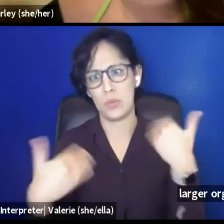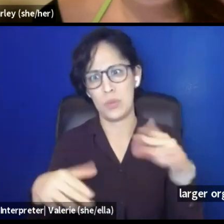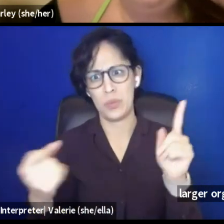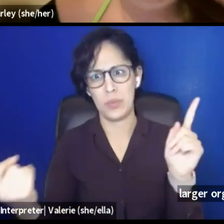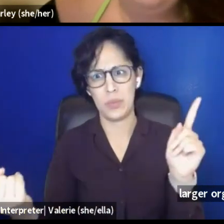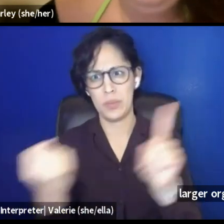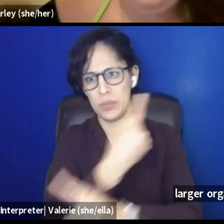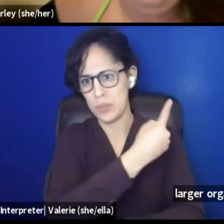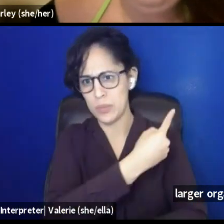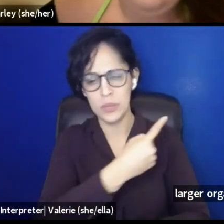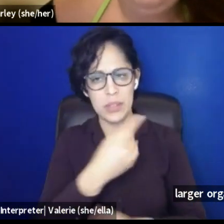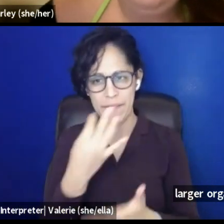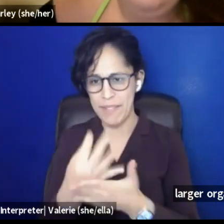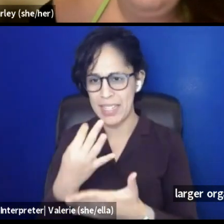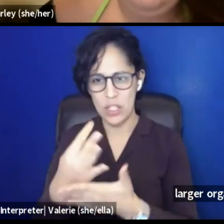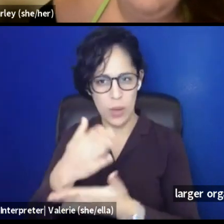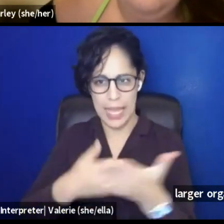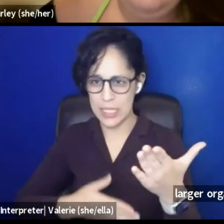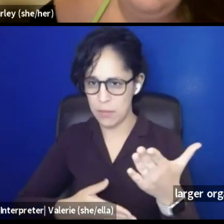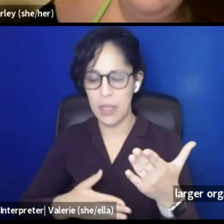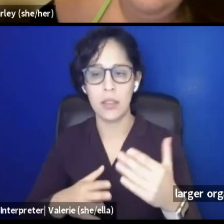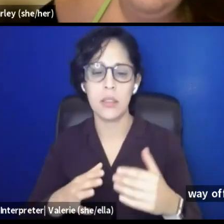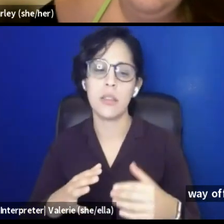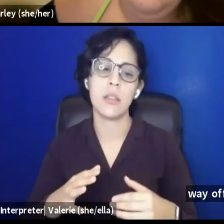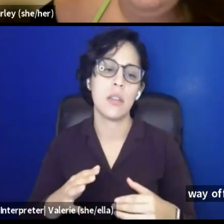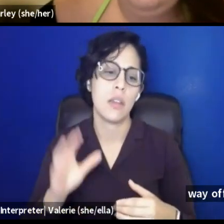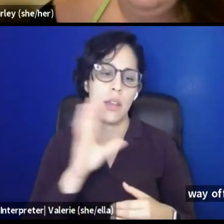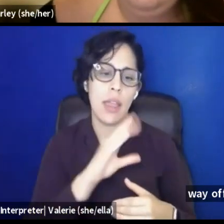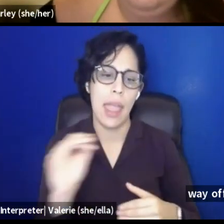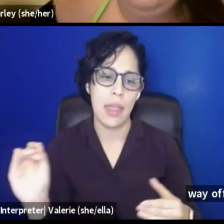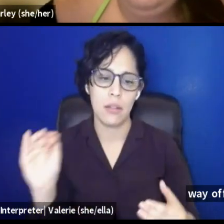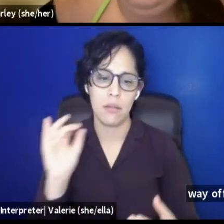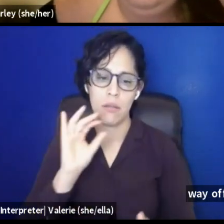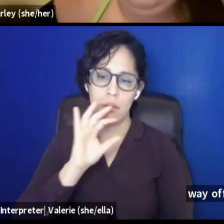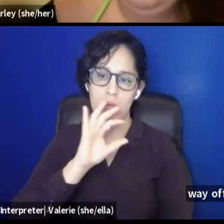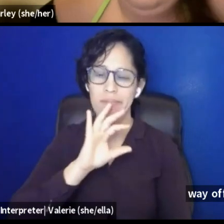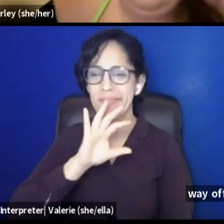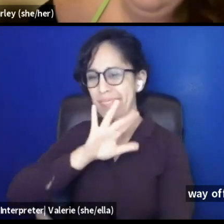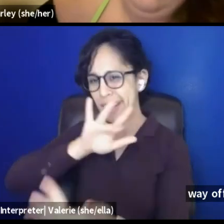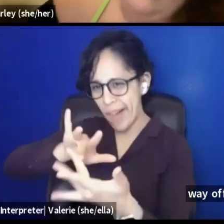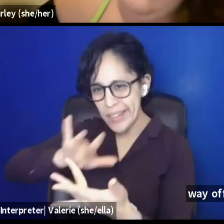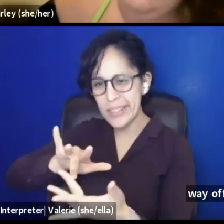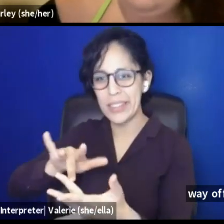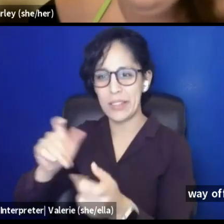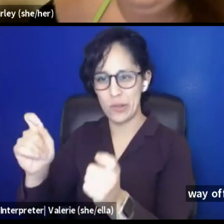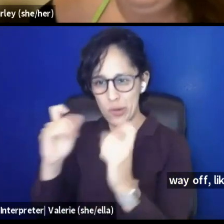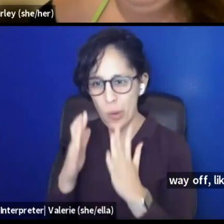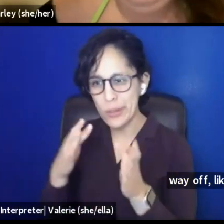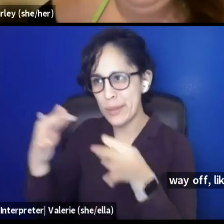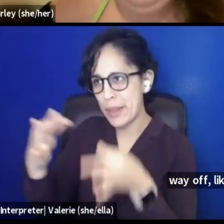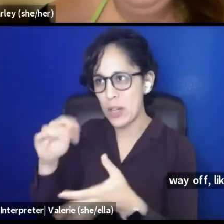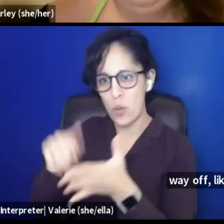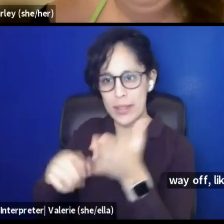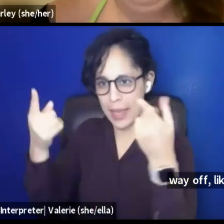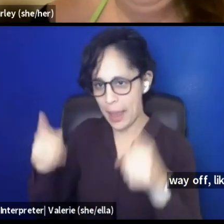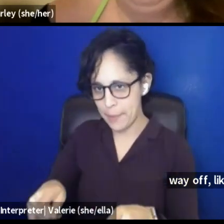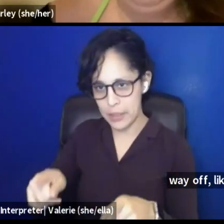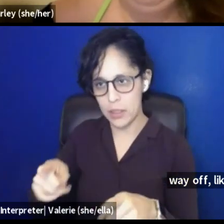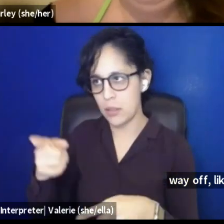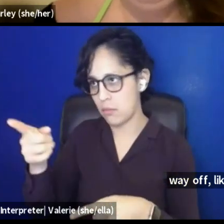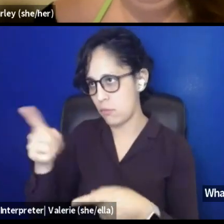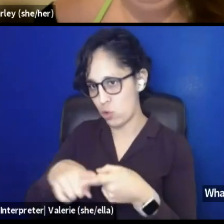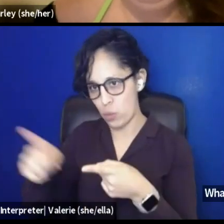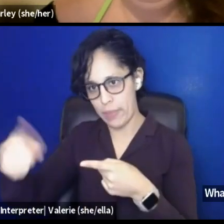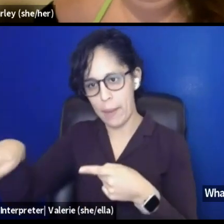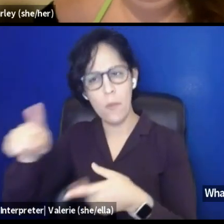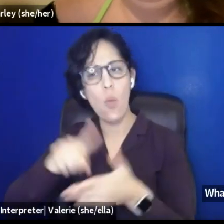Like the, the financial aspect and looping, looping donors in, um, what are some of the, what